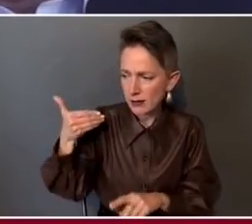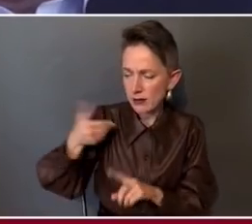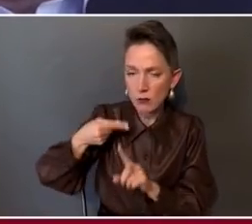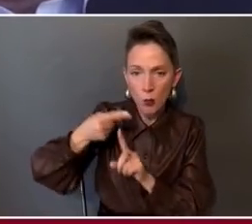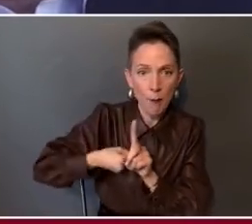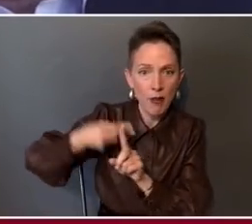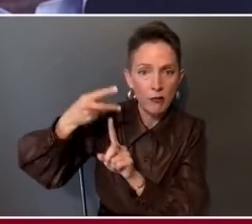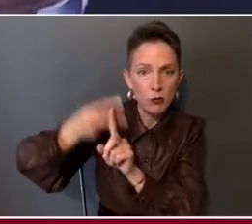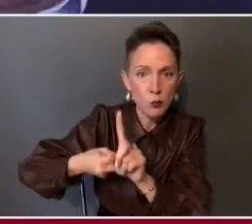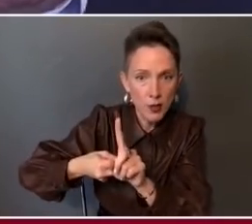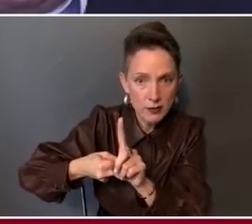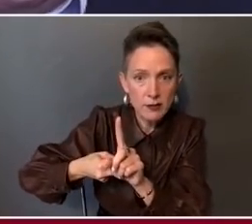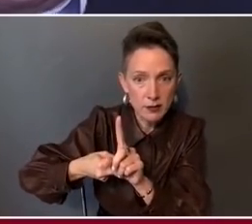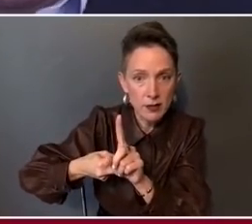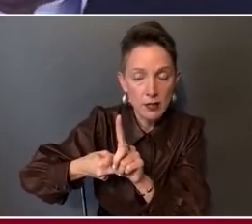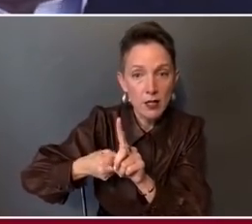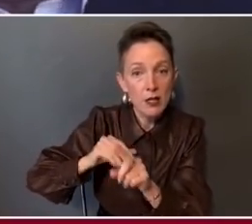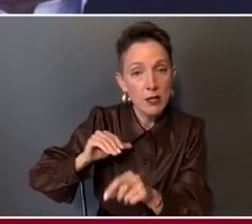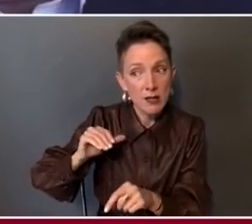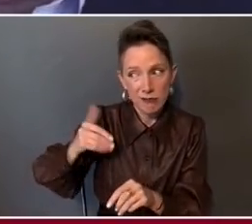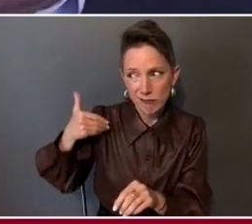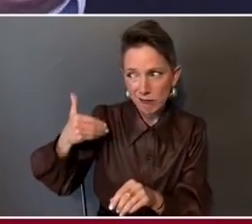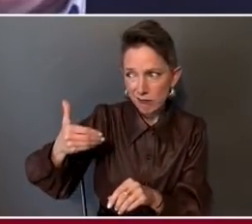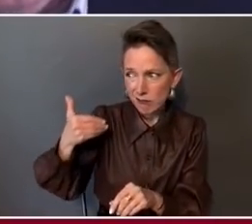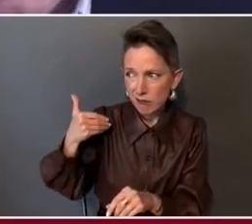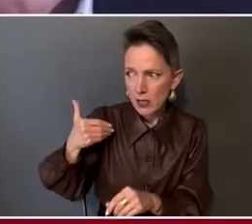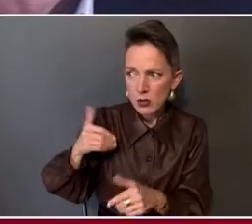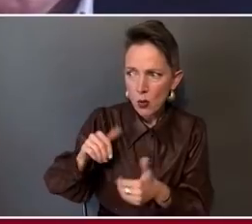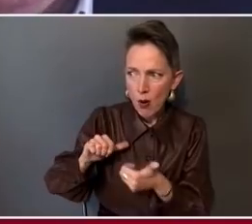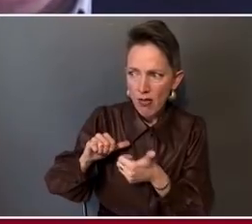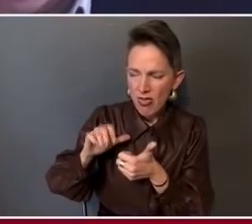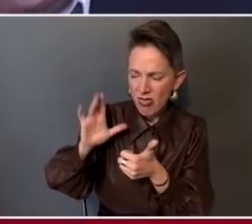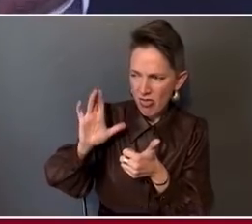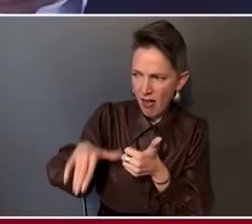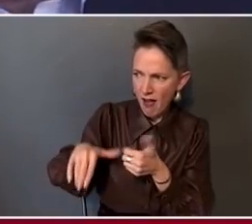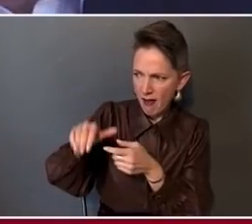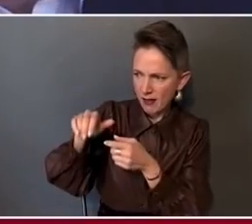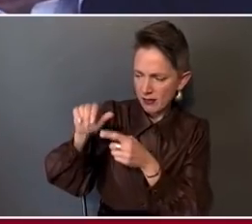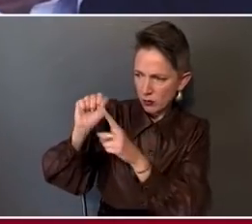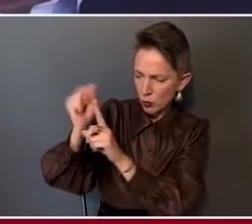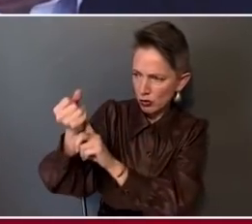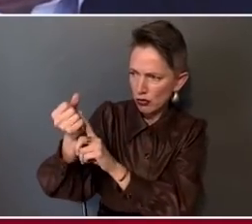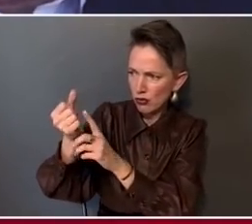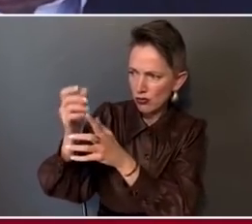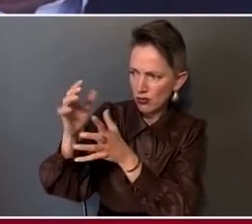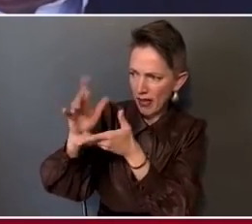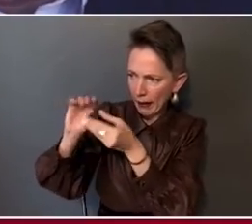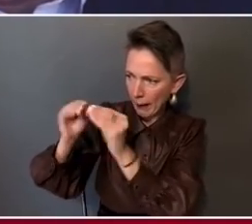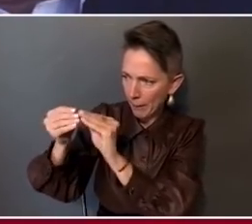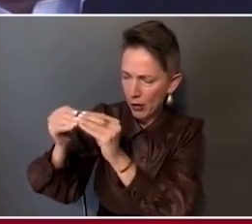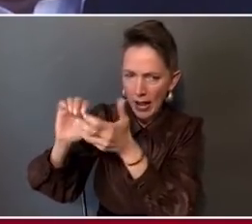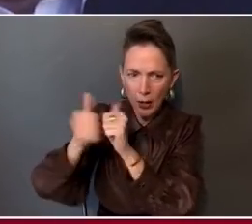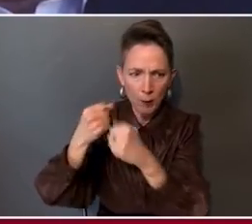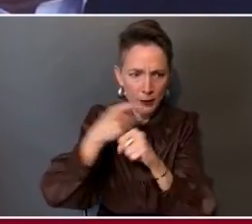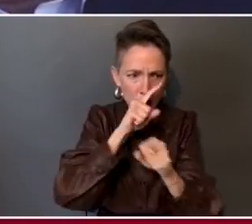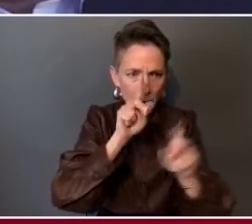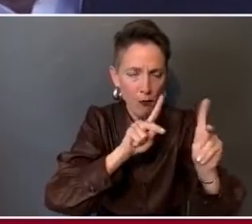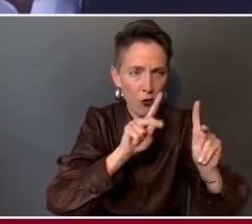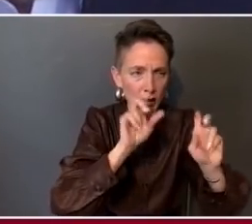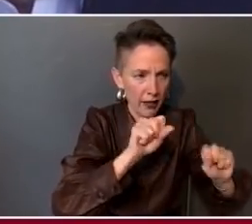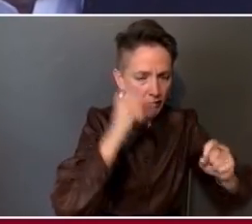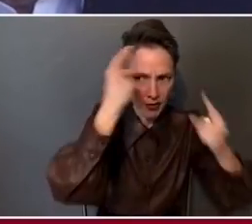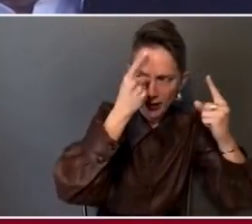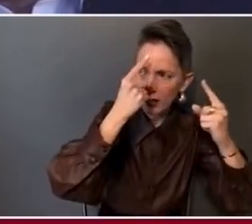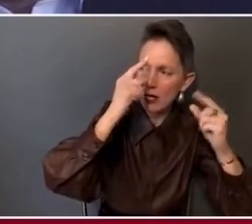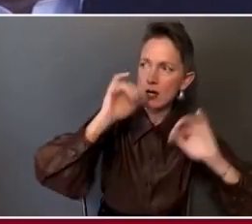And the question becomes, I think, you know, how do you translate that into information that then you can act on or think about?